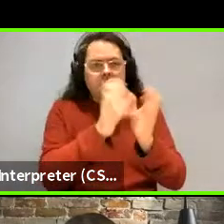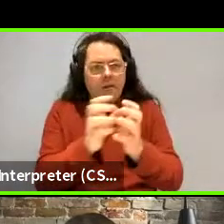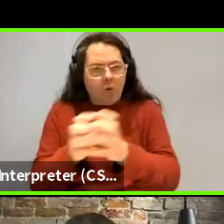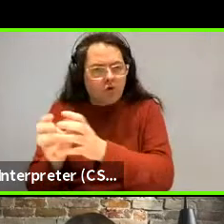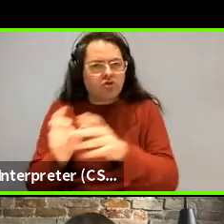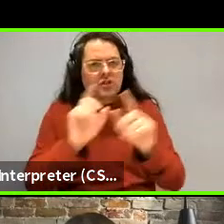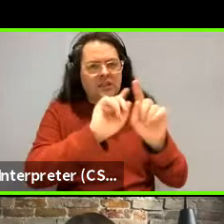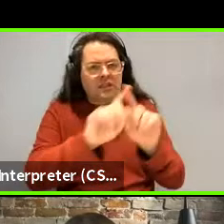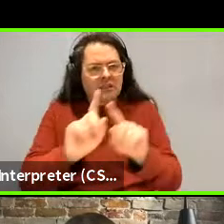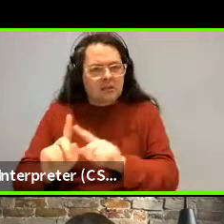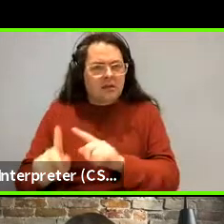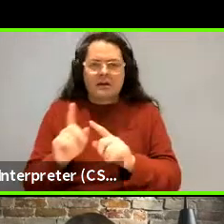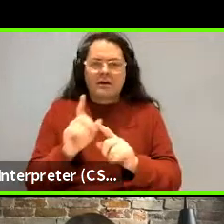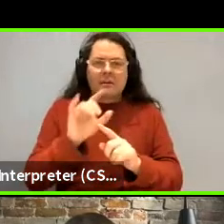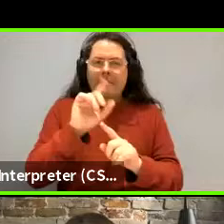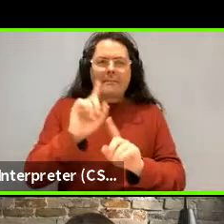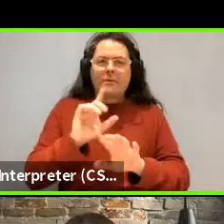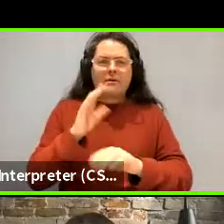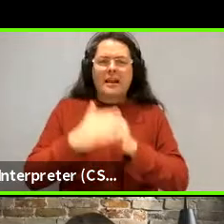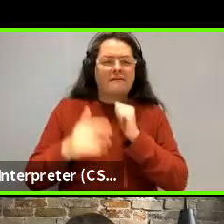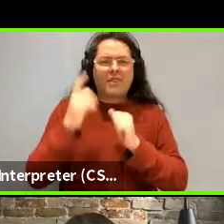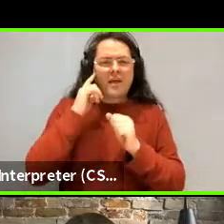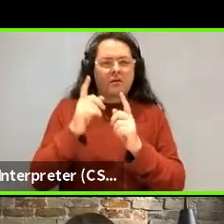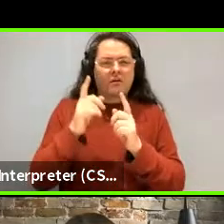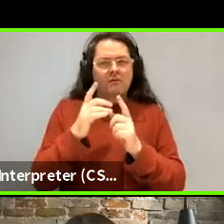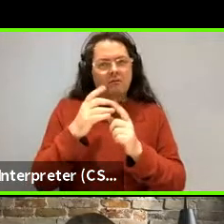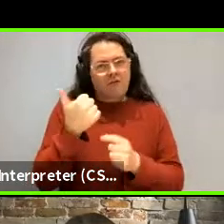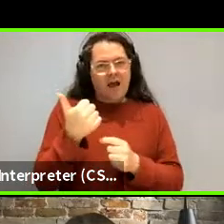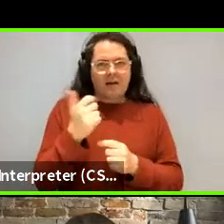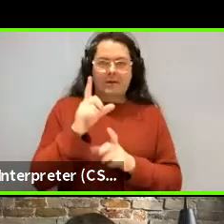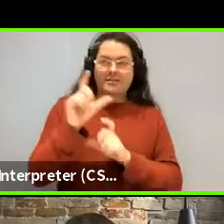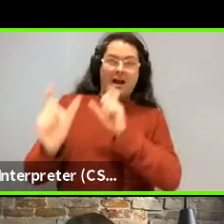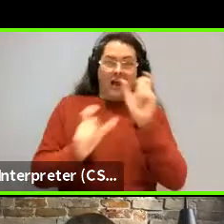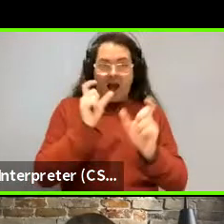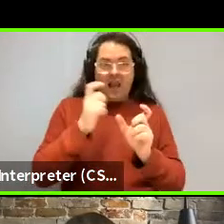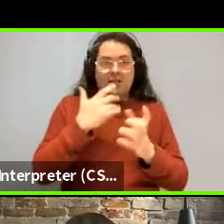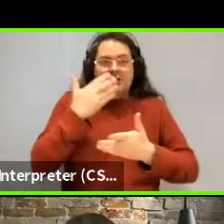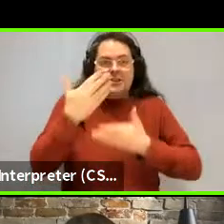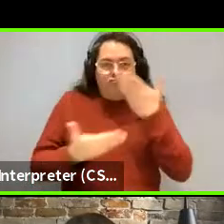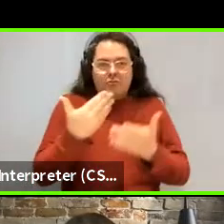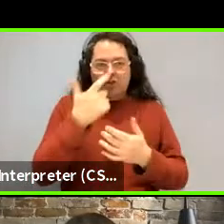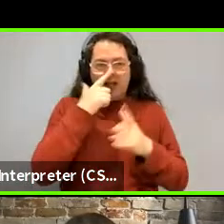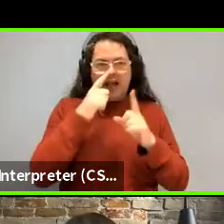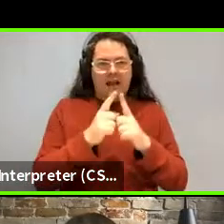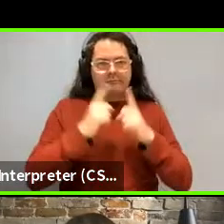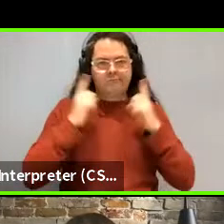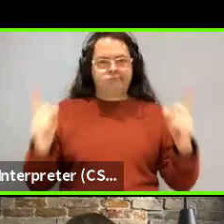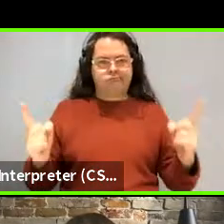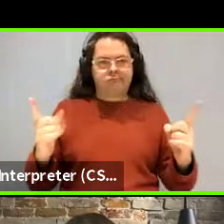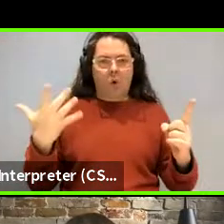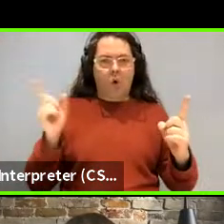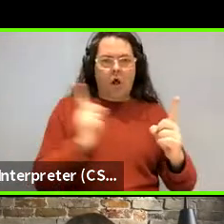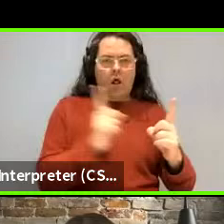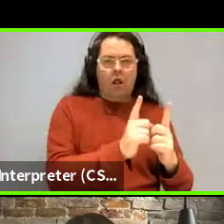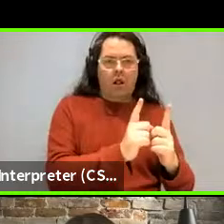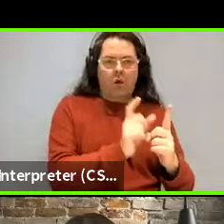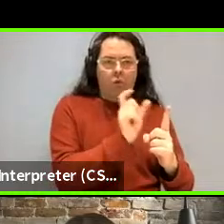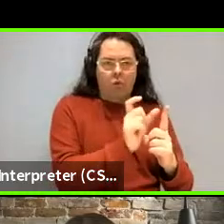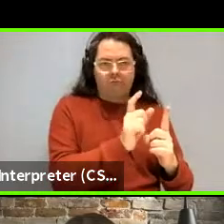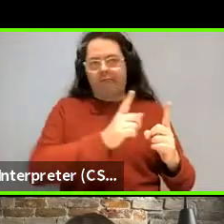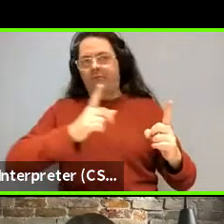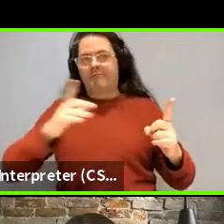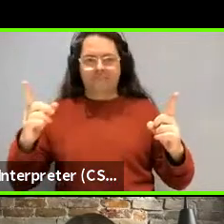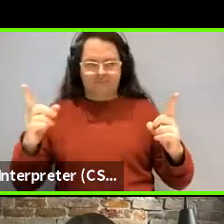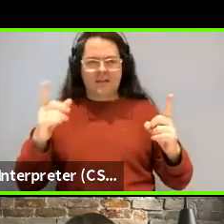much in terms of kind of simply longer, larger ways of, of saying things. And it seems to me that also some of the other work by,